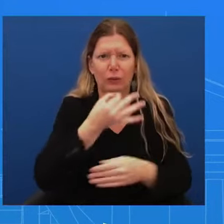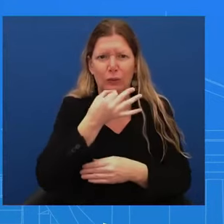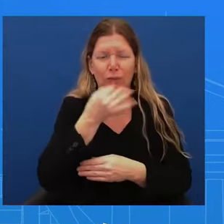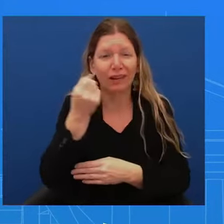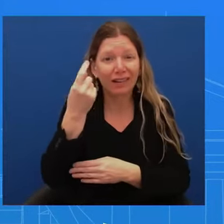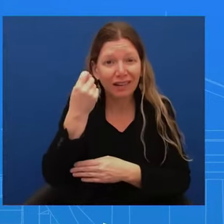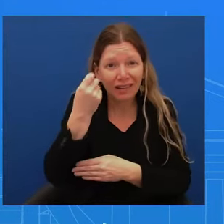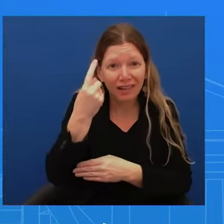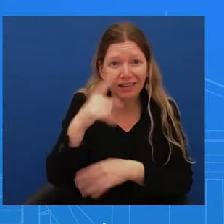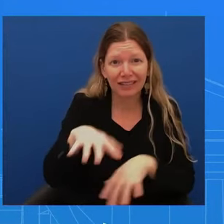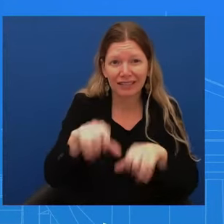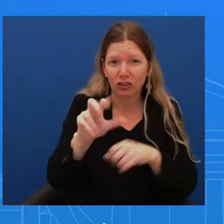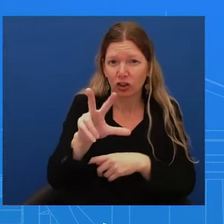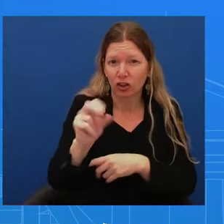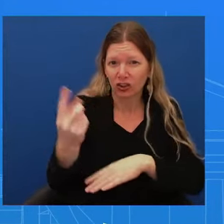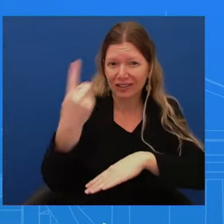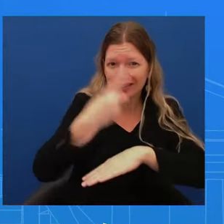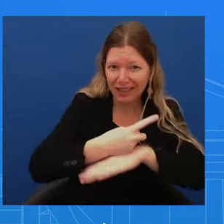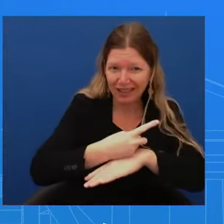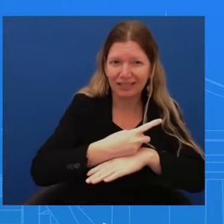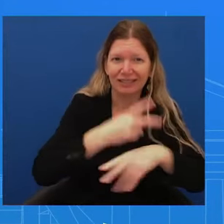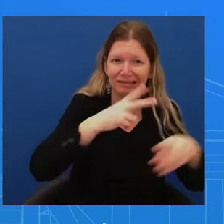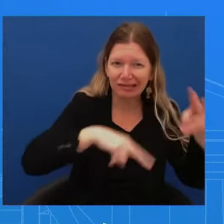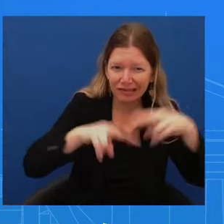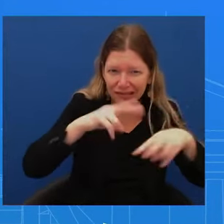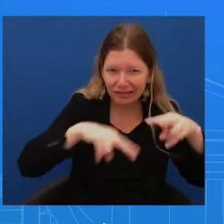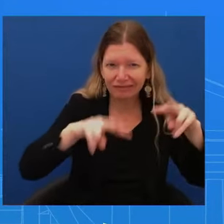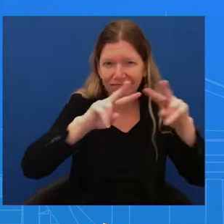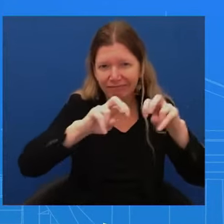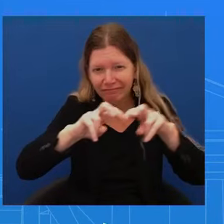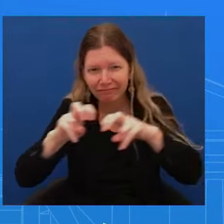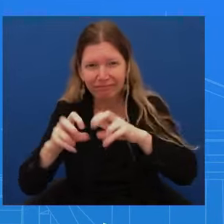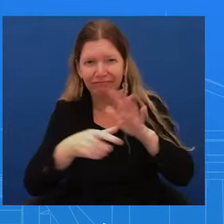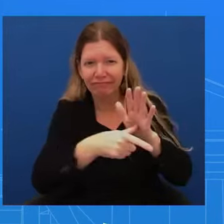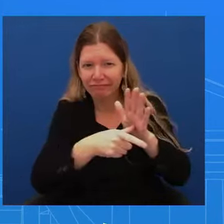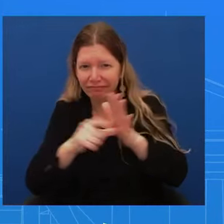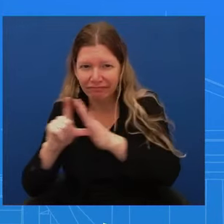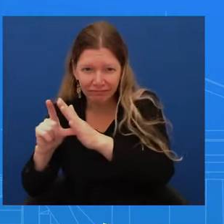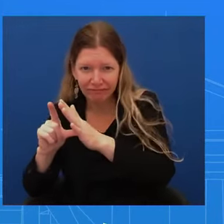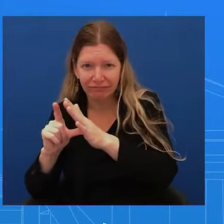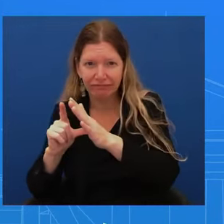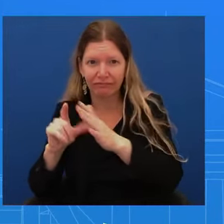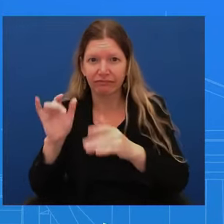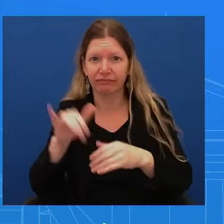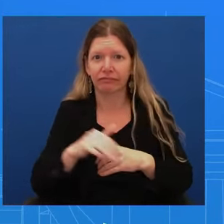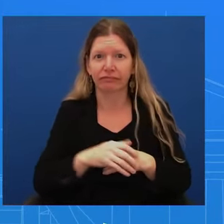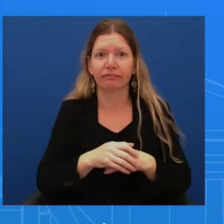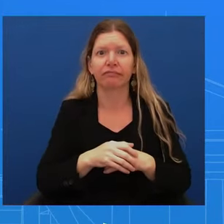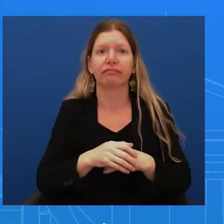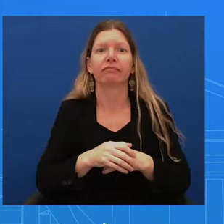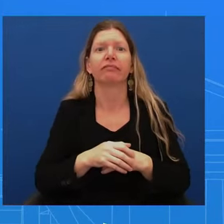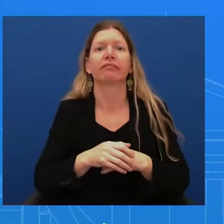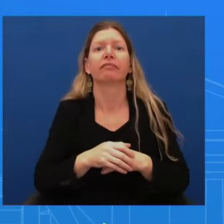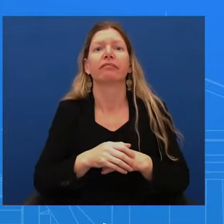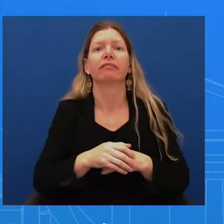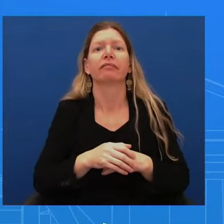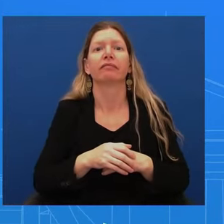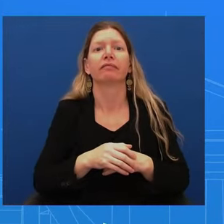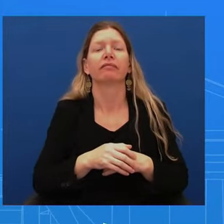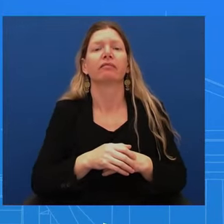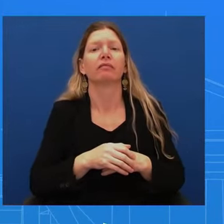stated with the memo that the chief of staff sent out to agencies. to follow on this before I pose an unrelated second question, the motivations